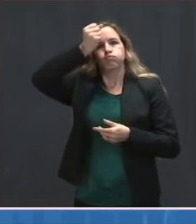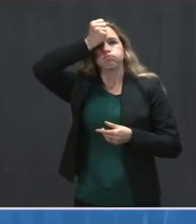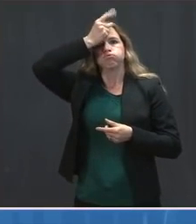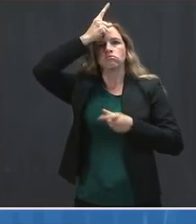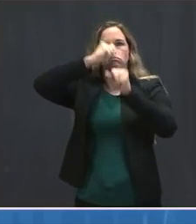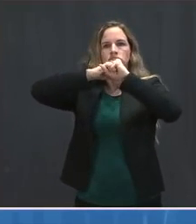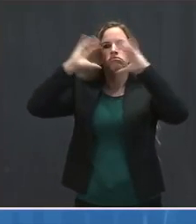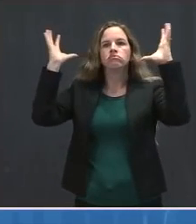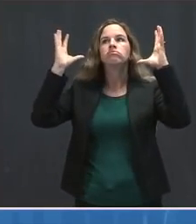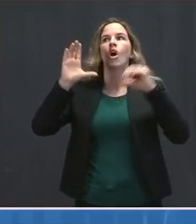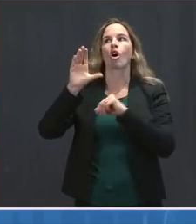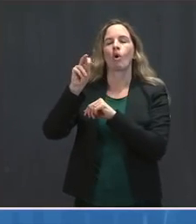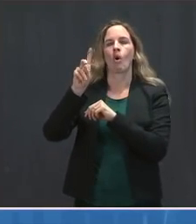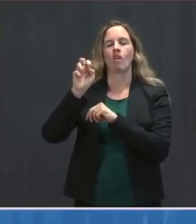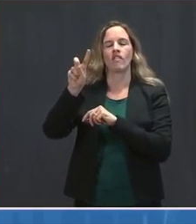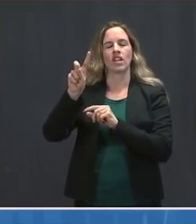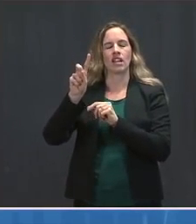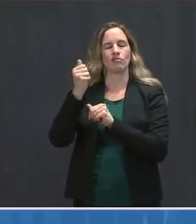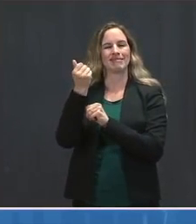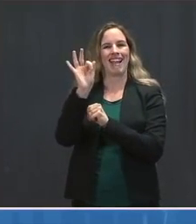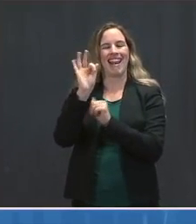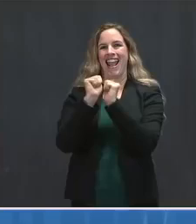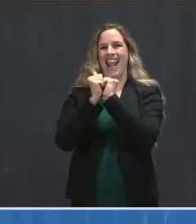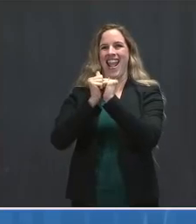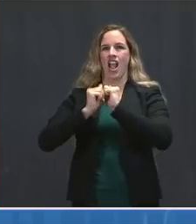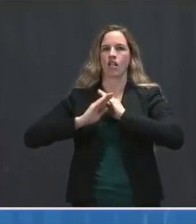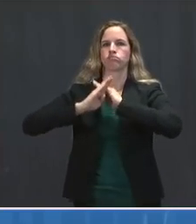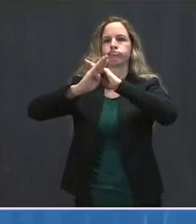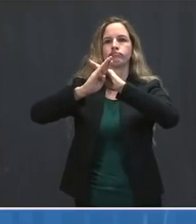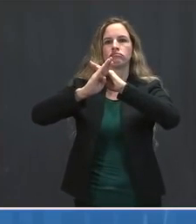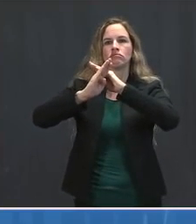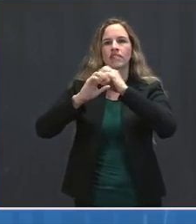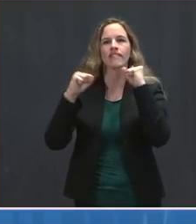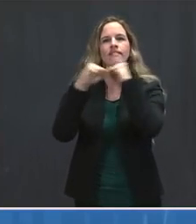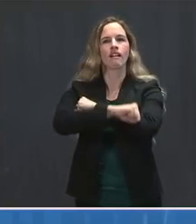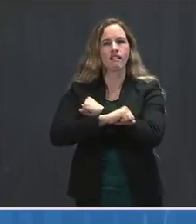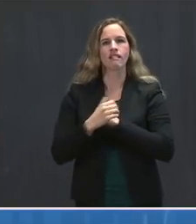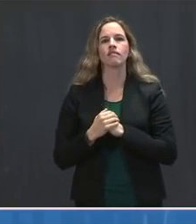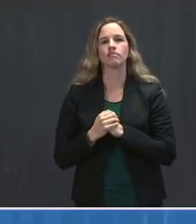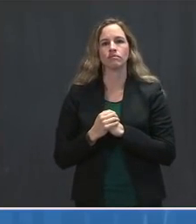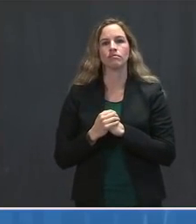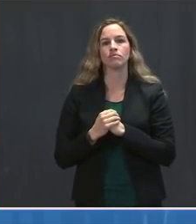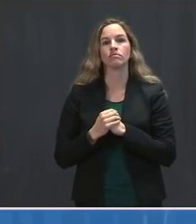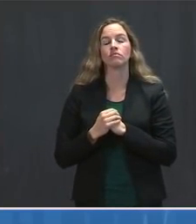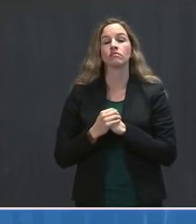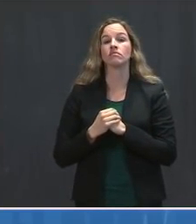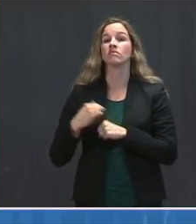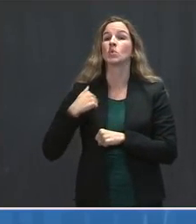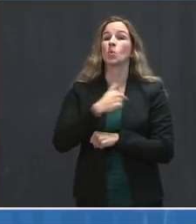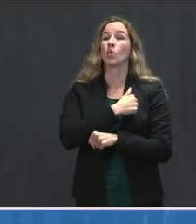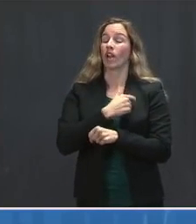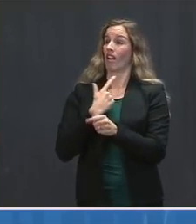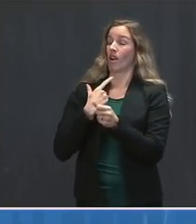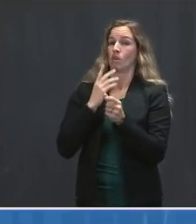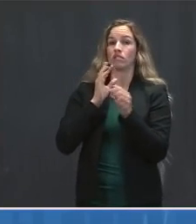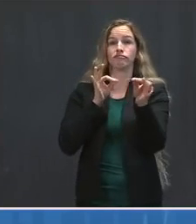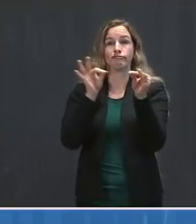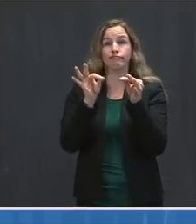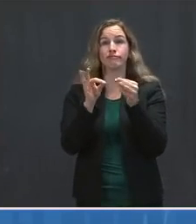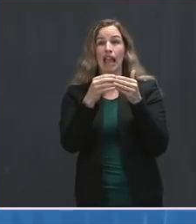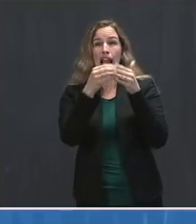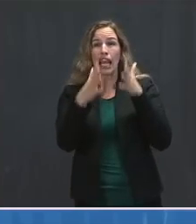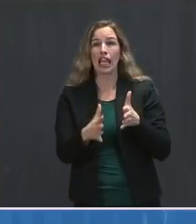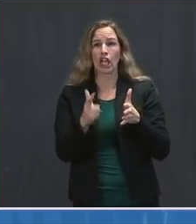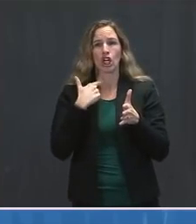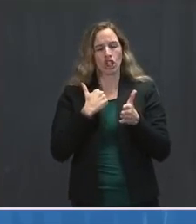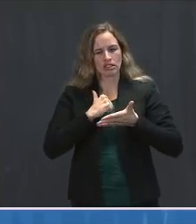We will use them to highlight various efforts and leaders who are driving daily results on our national strategy